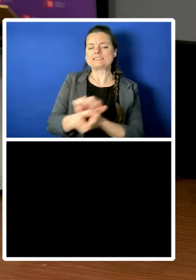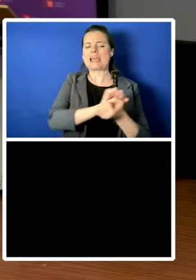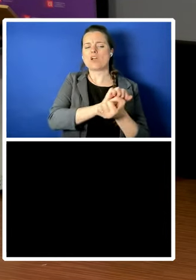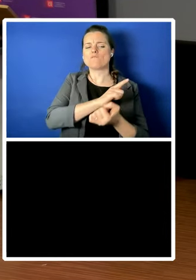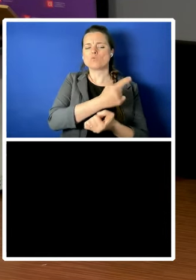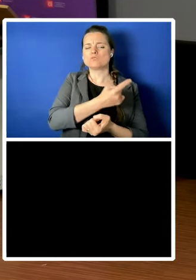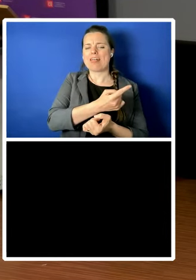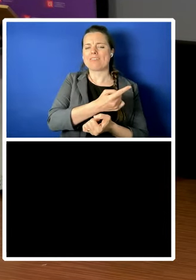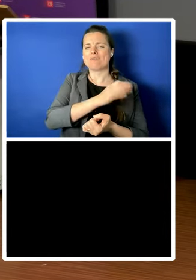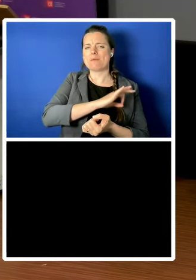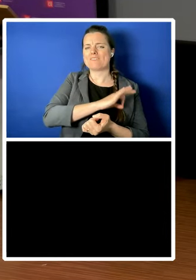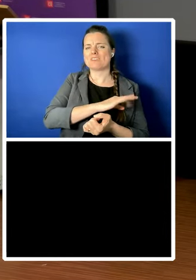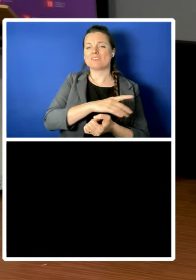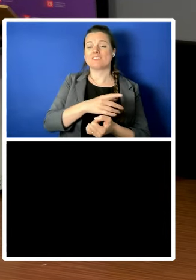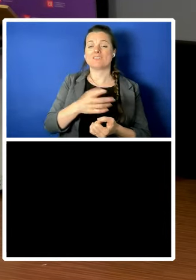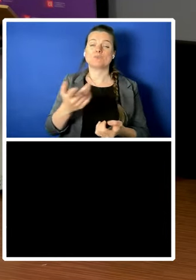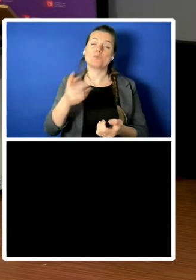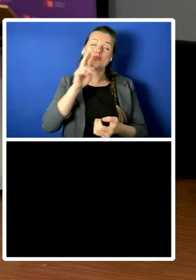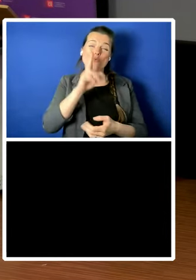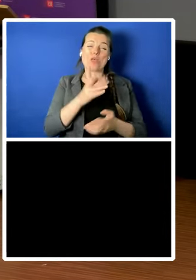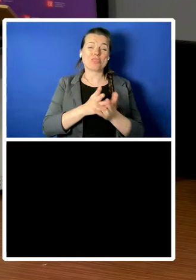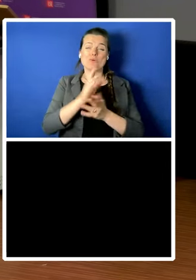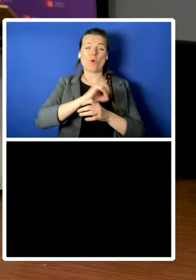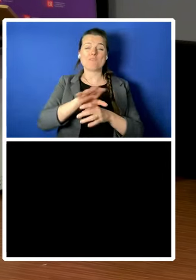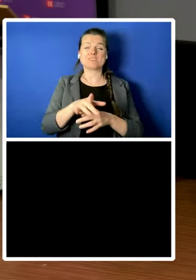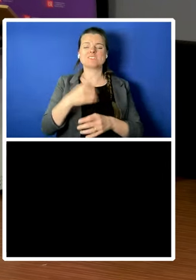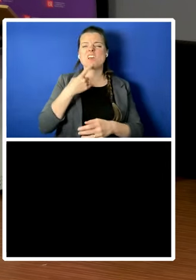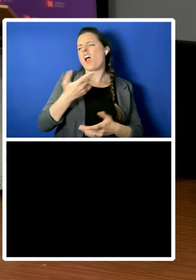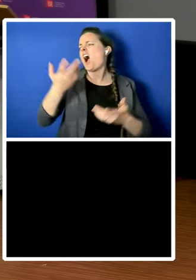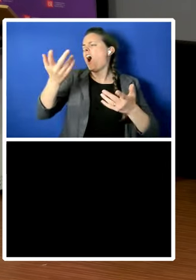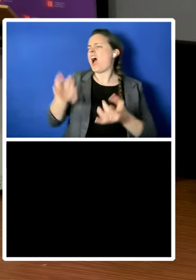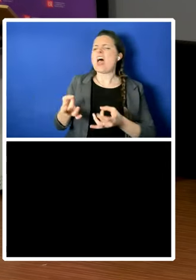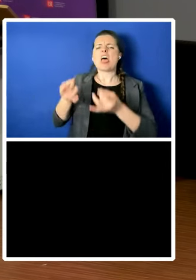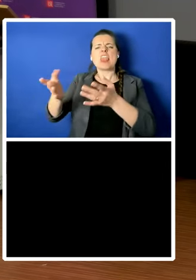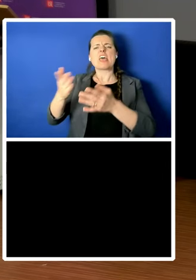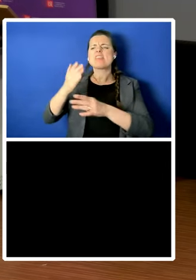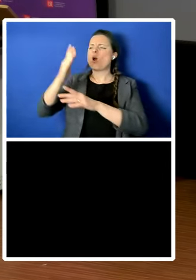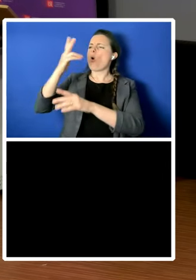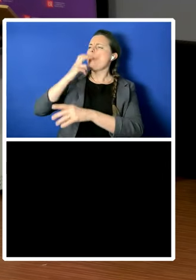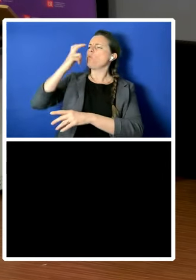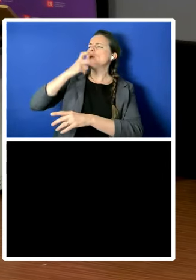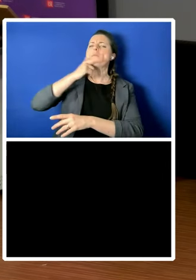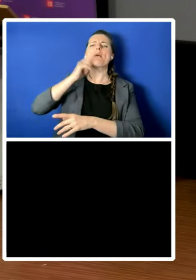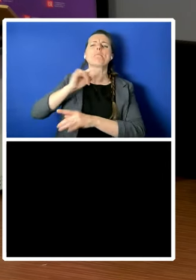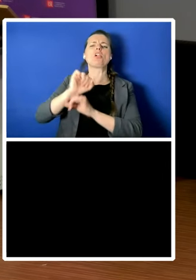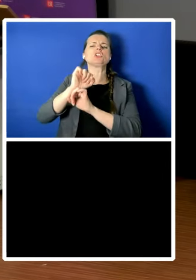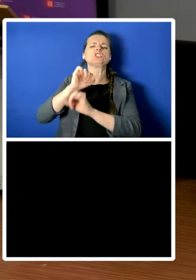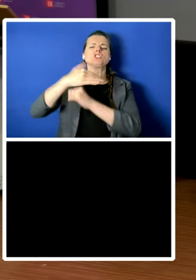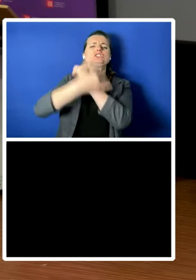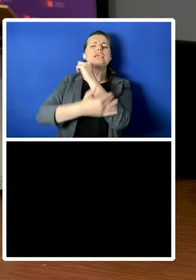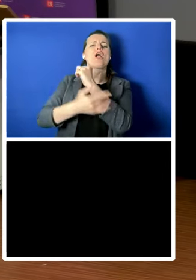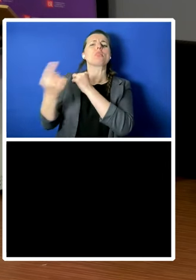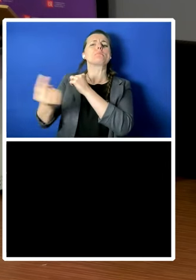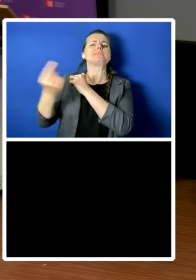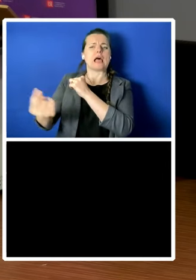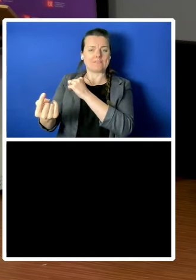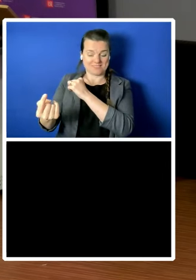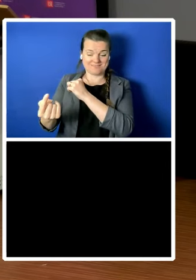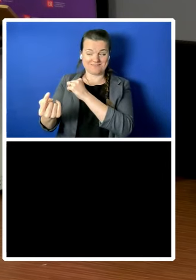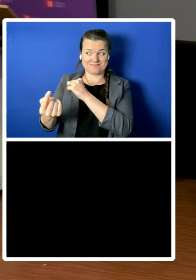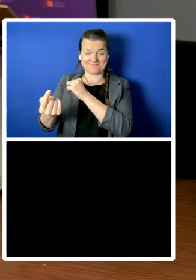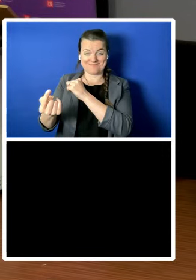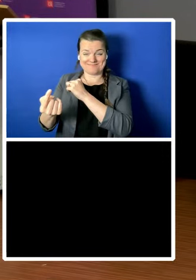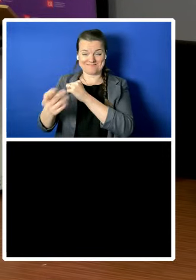themselves said really quite an elderly senior jurist without a hint of irony